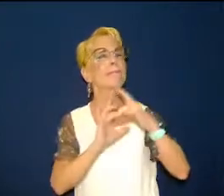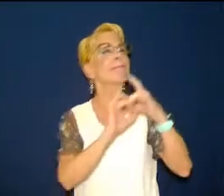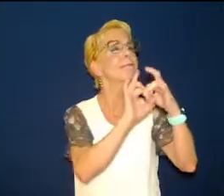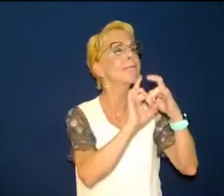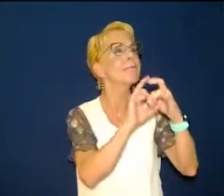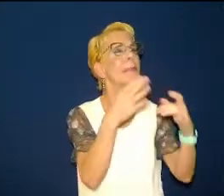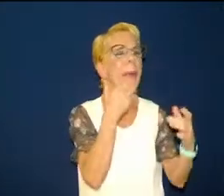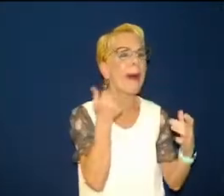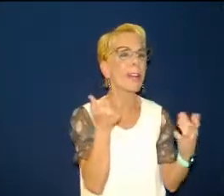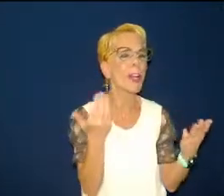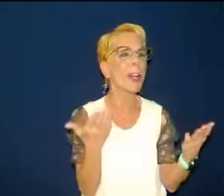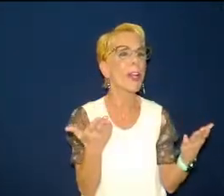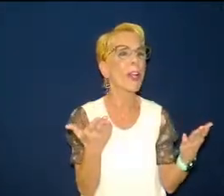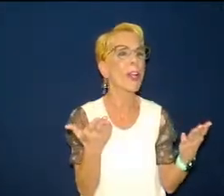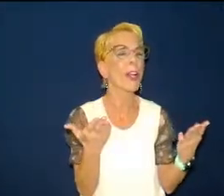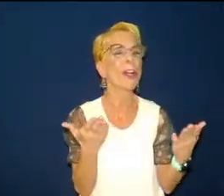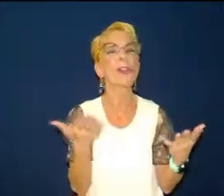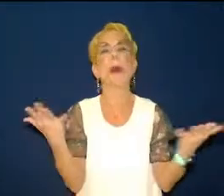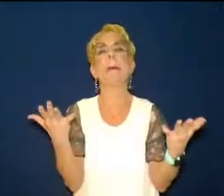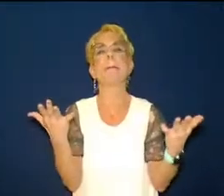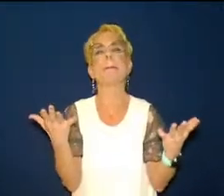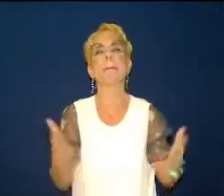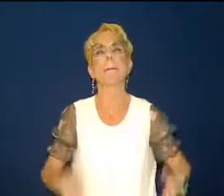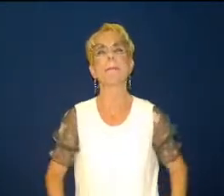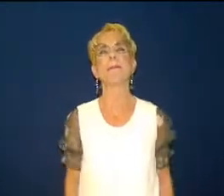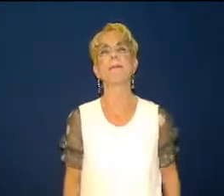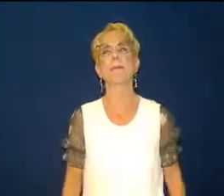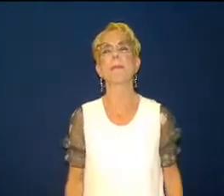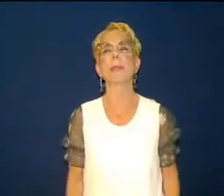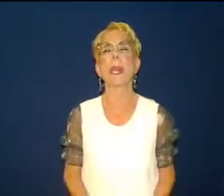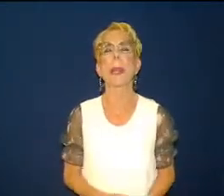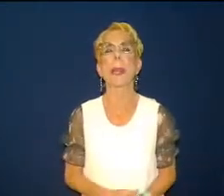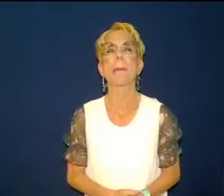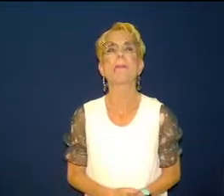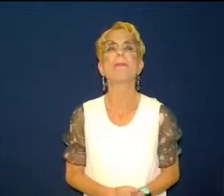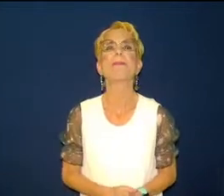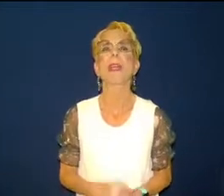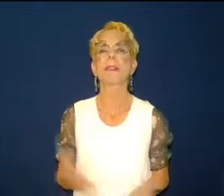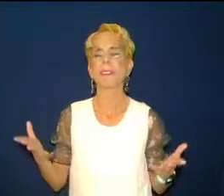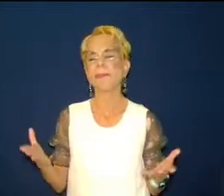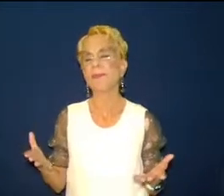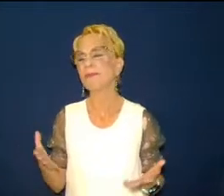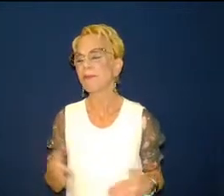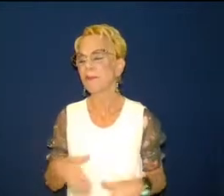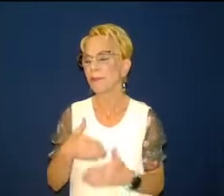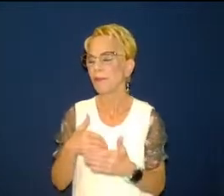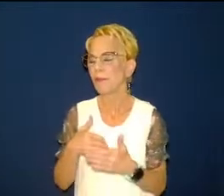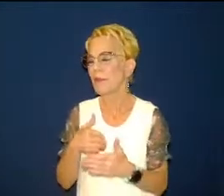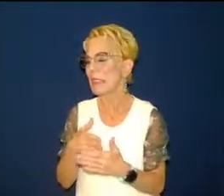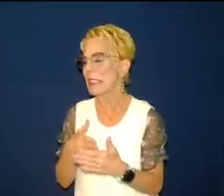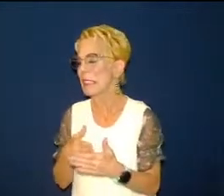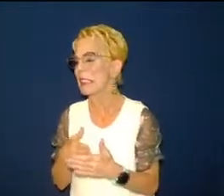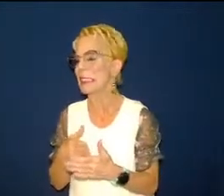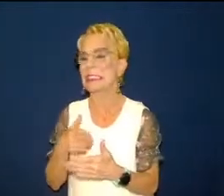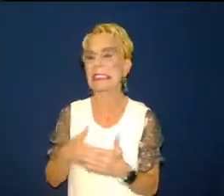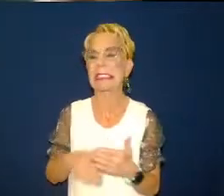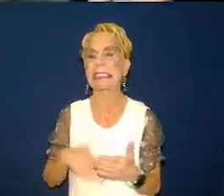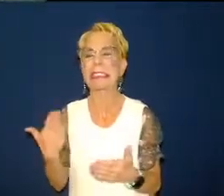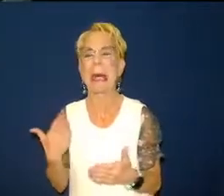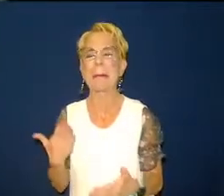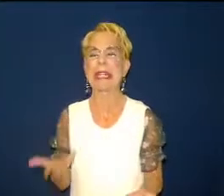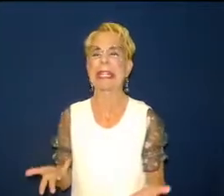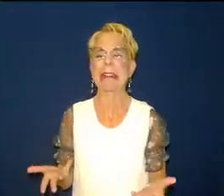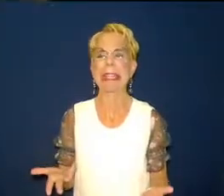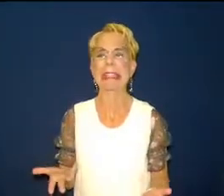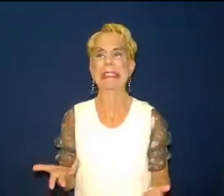but you know one thing that's really baffled me a lot about the church and once again i'm a church person i'm not a person that's going to go out here and run the church